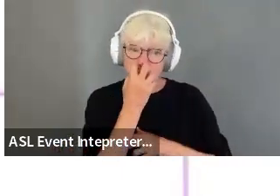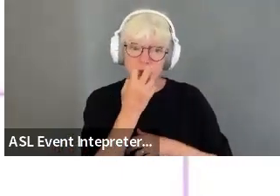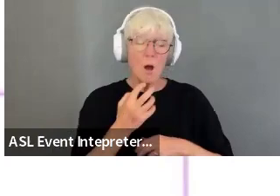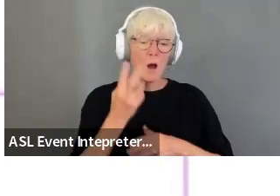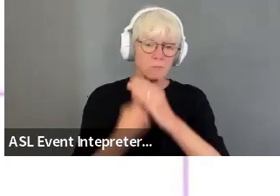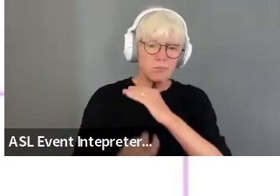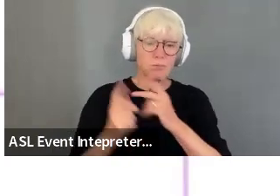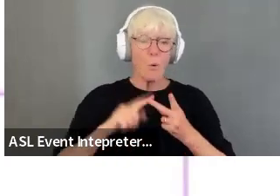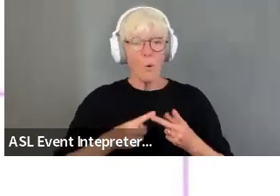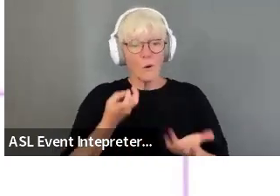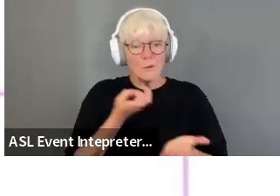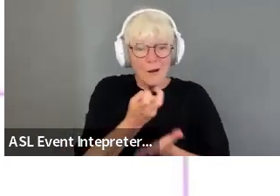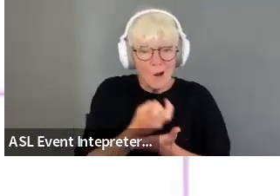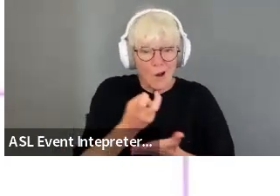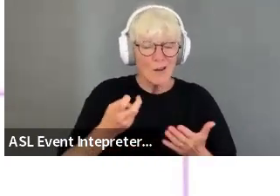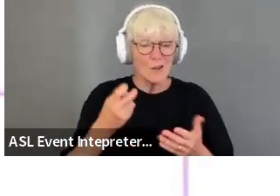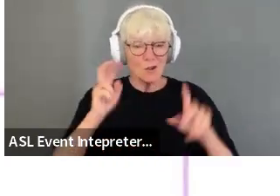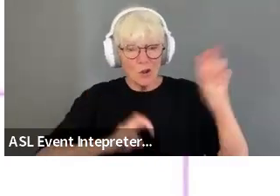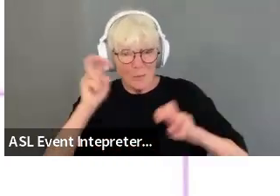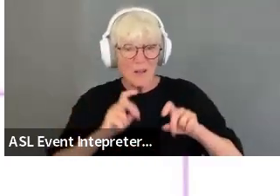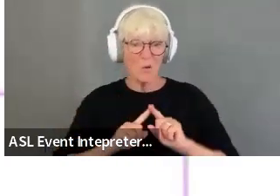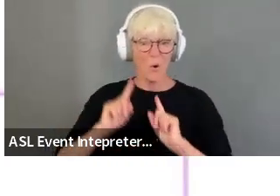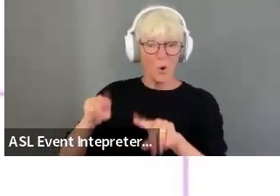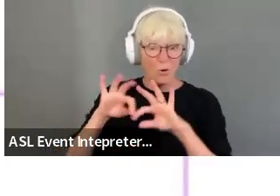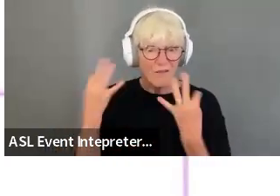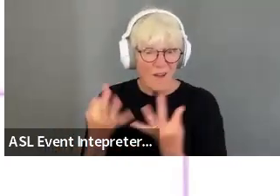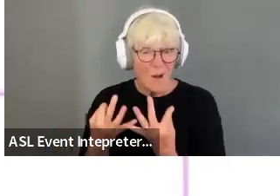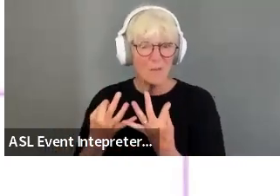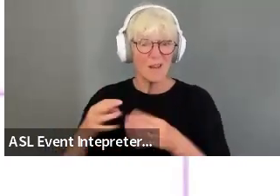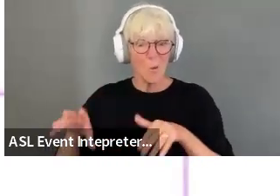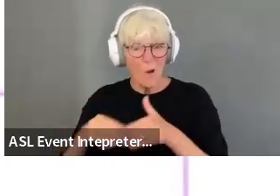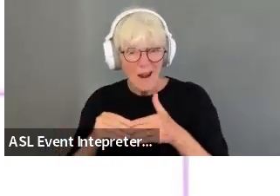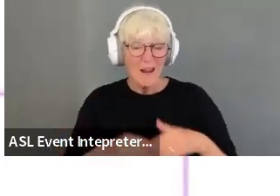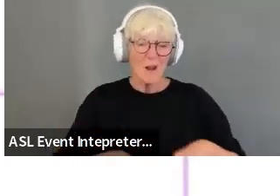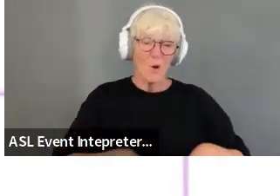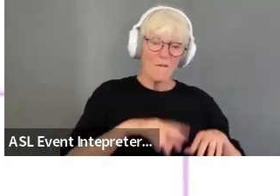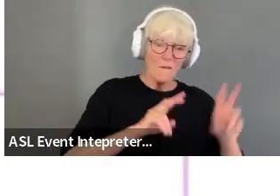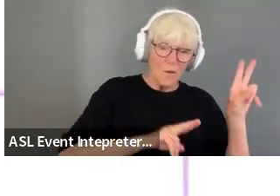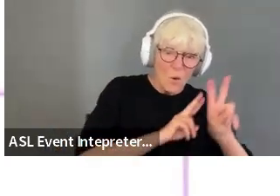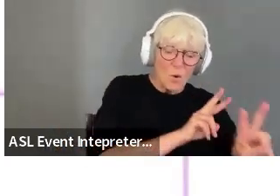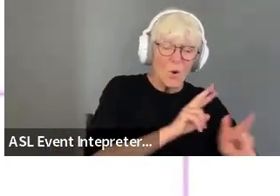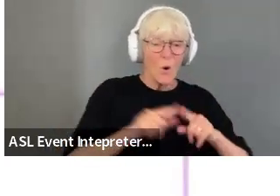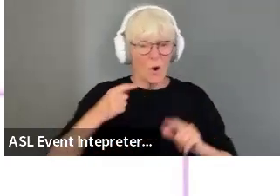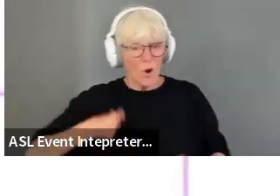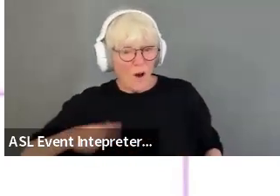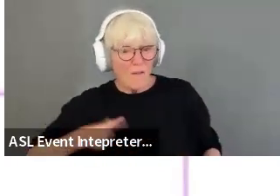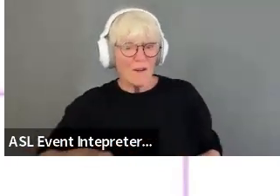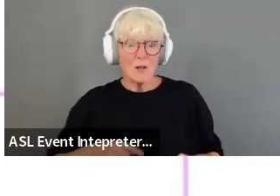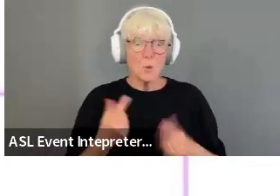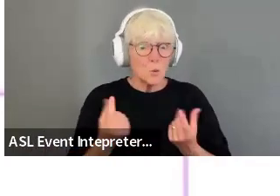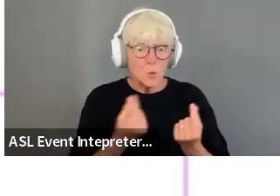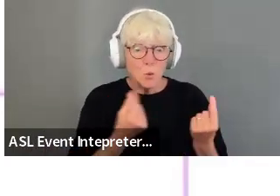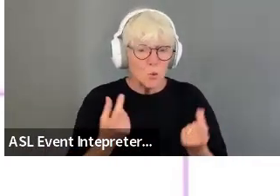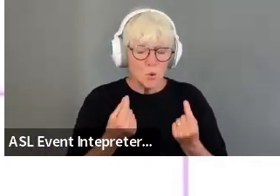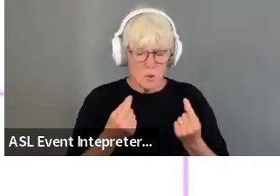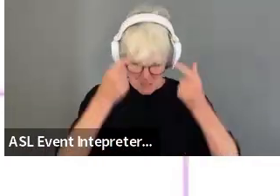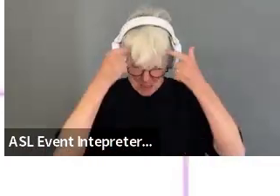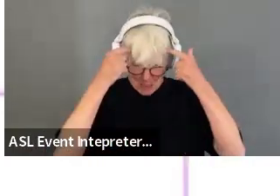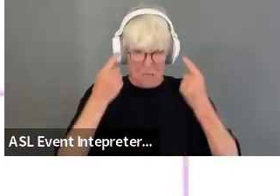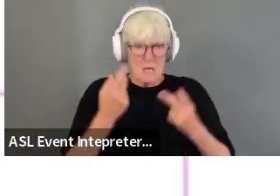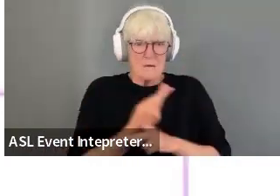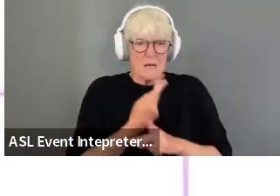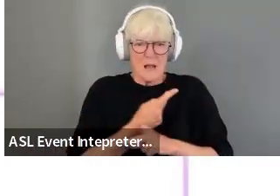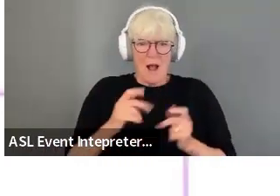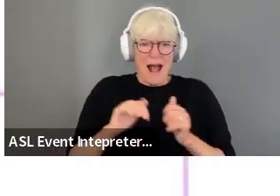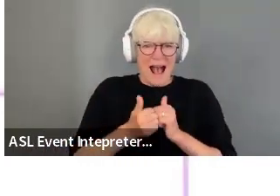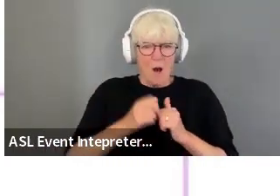a sled hockey tournament, to attend a family funeral or a wedding or a local music festival or conference, he doesn't have to just figure out how he's getting there